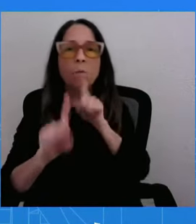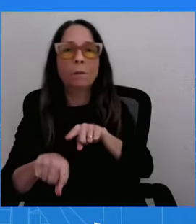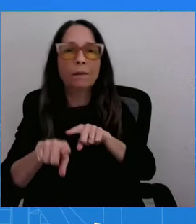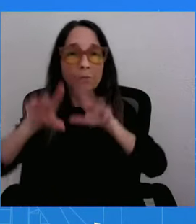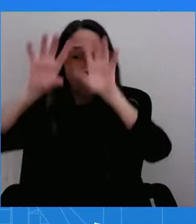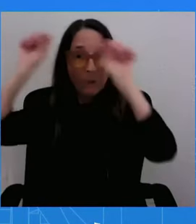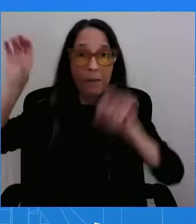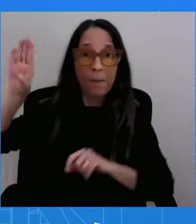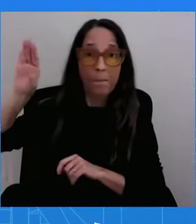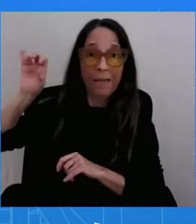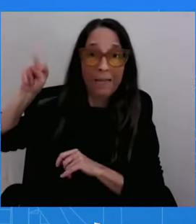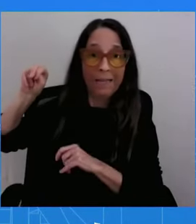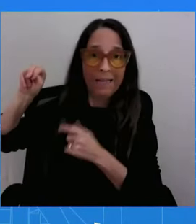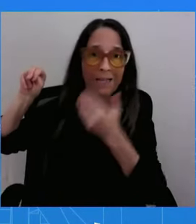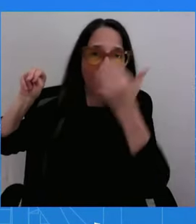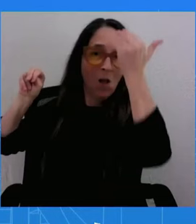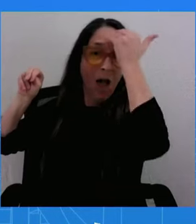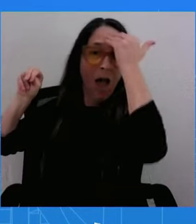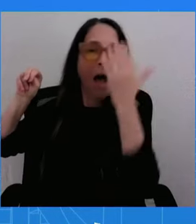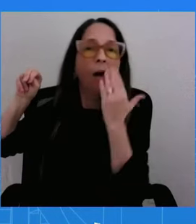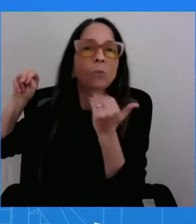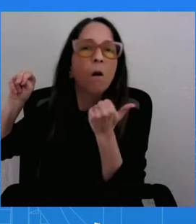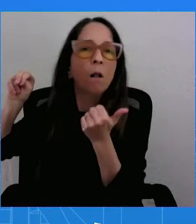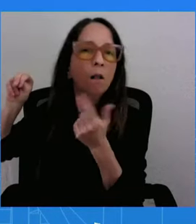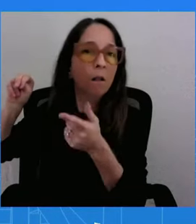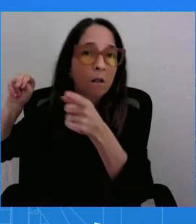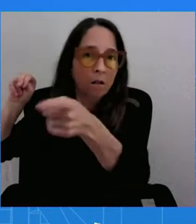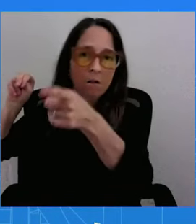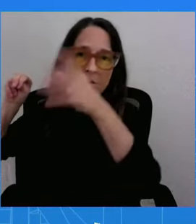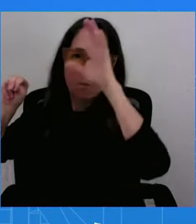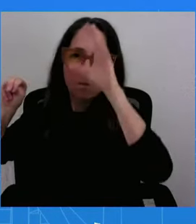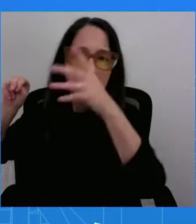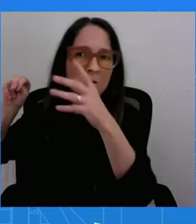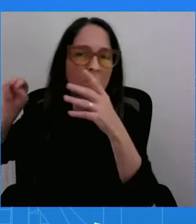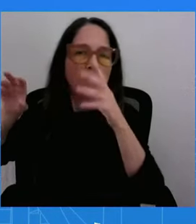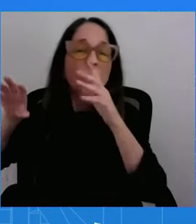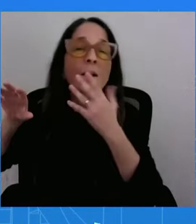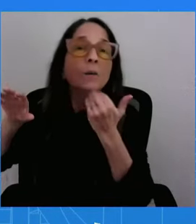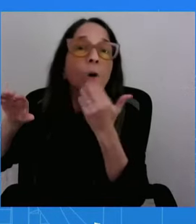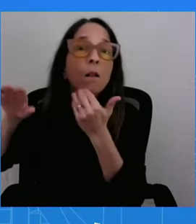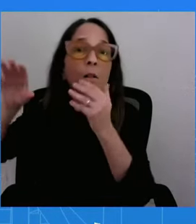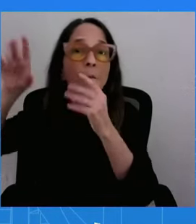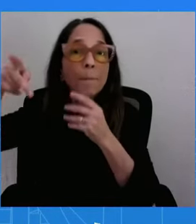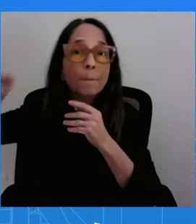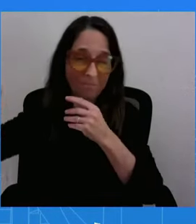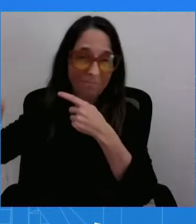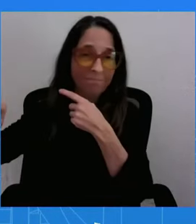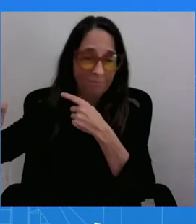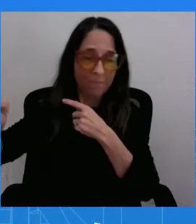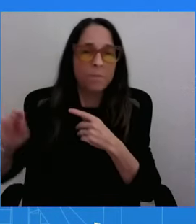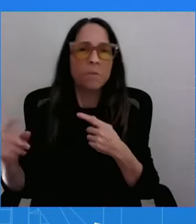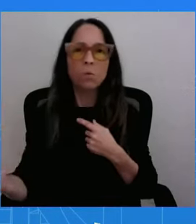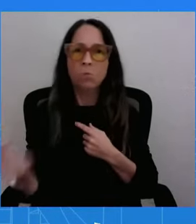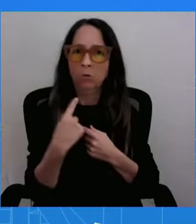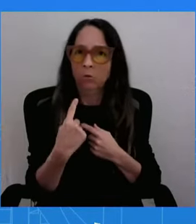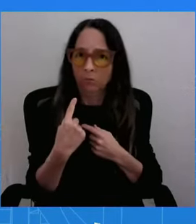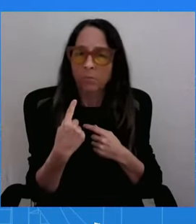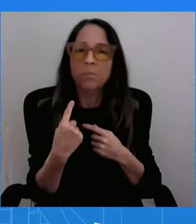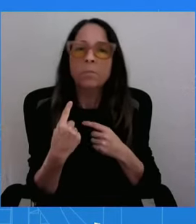Thanks. Earlier this month, Vietnam's President traveled to China and met with their President. We're hearing that